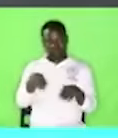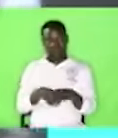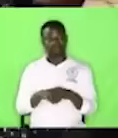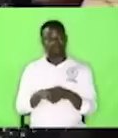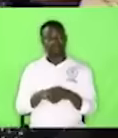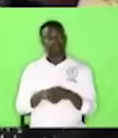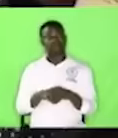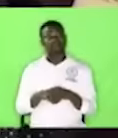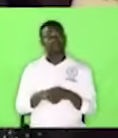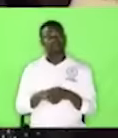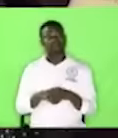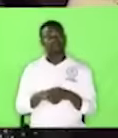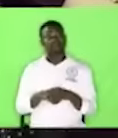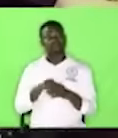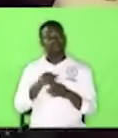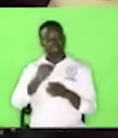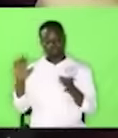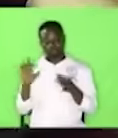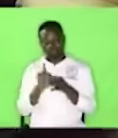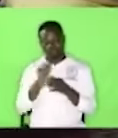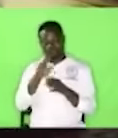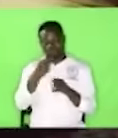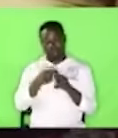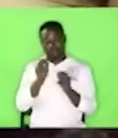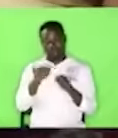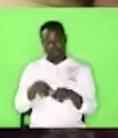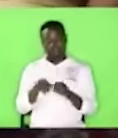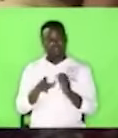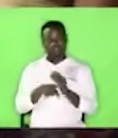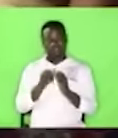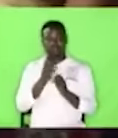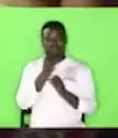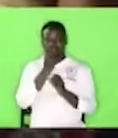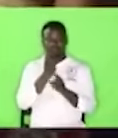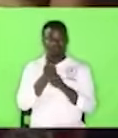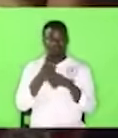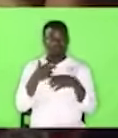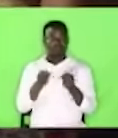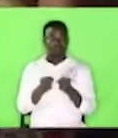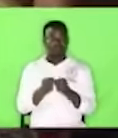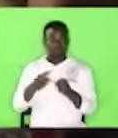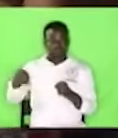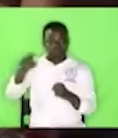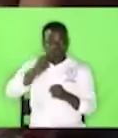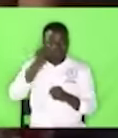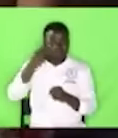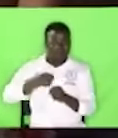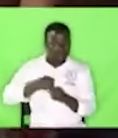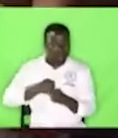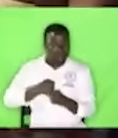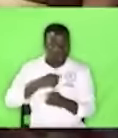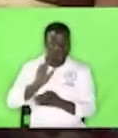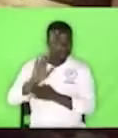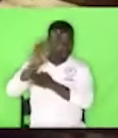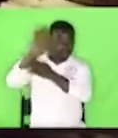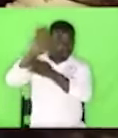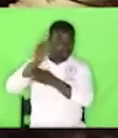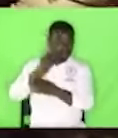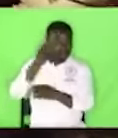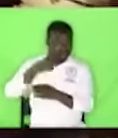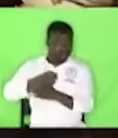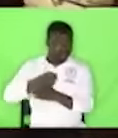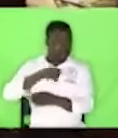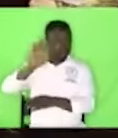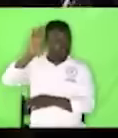It will be part of your name. Carry yourself well. How many of you are getting something this evening? Please, carry yourself